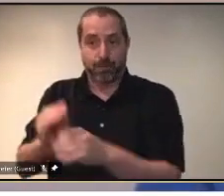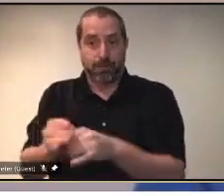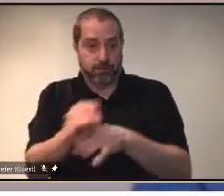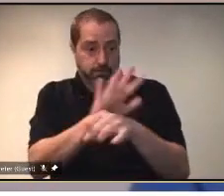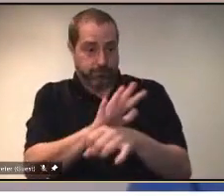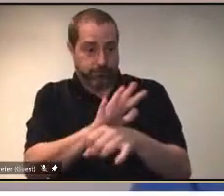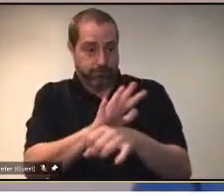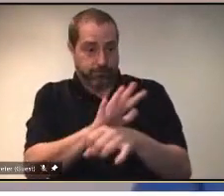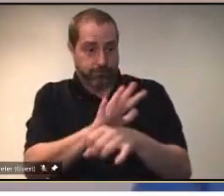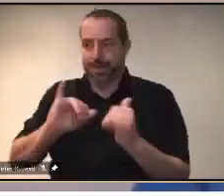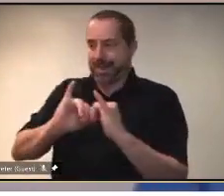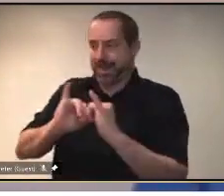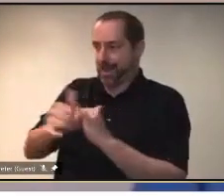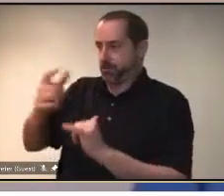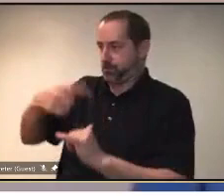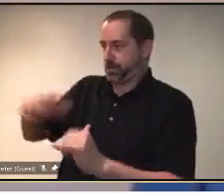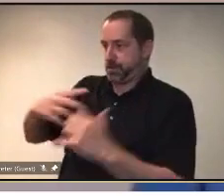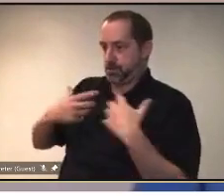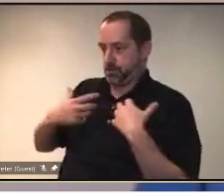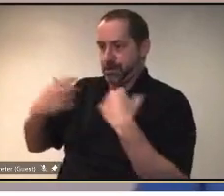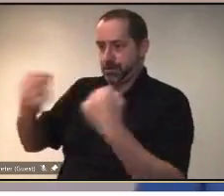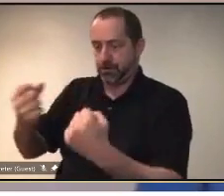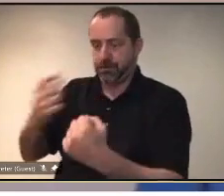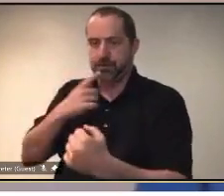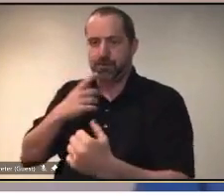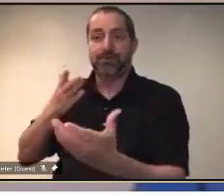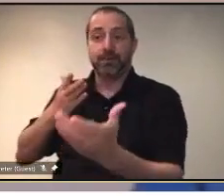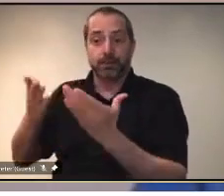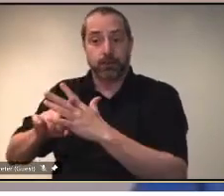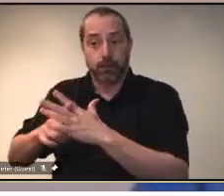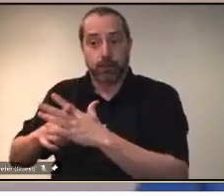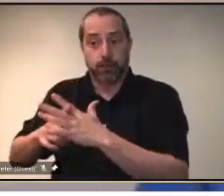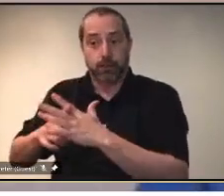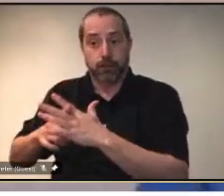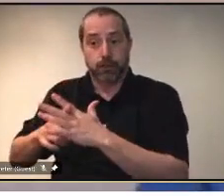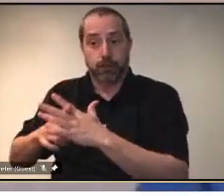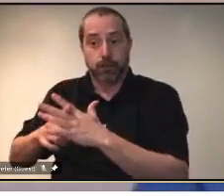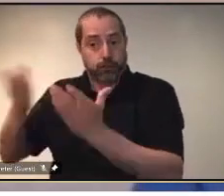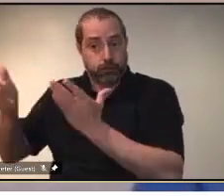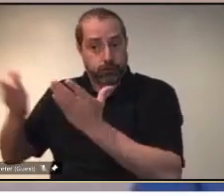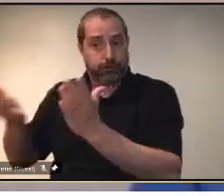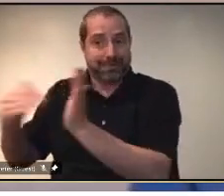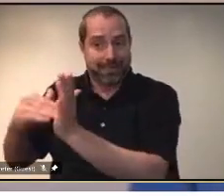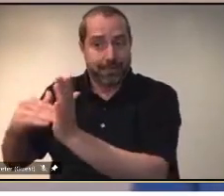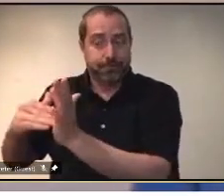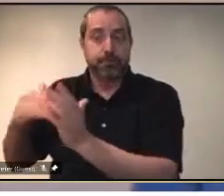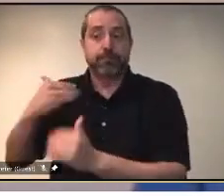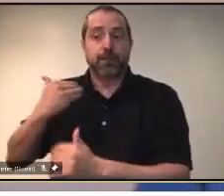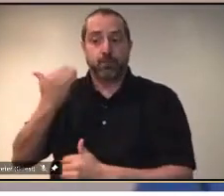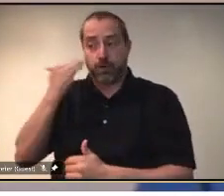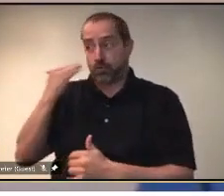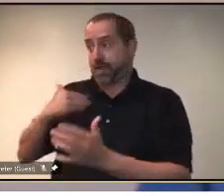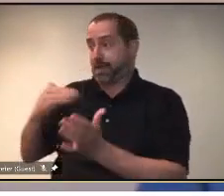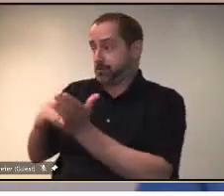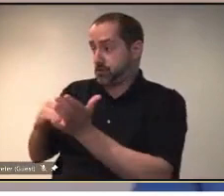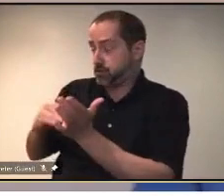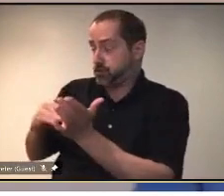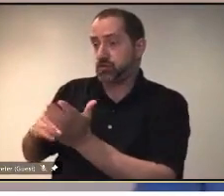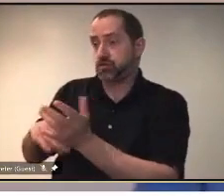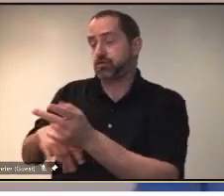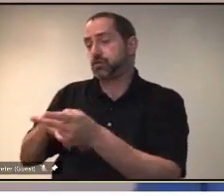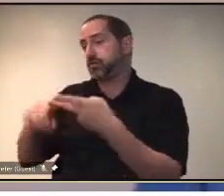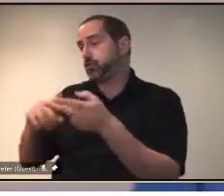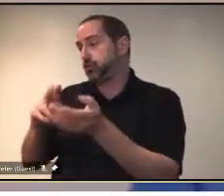service resumption and restarting the system. We know that the mental health of our providers, both physicians and nurse practitioners,